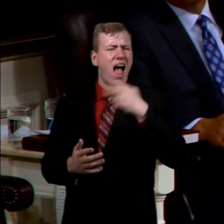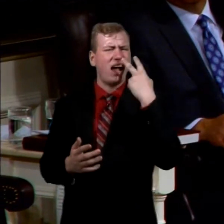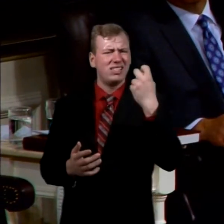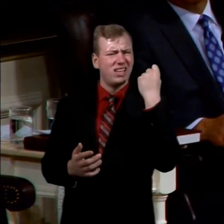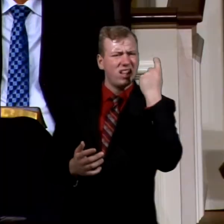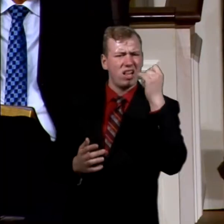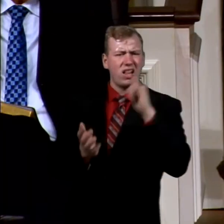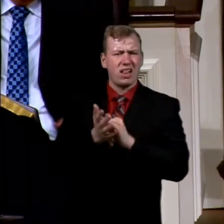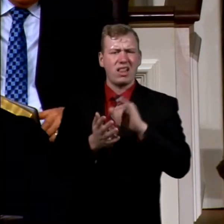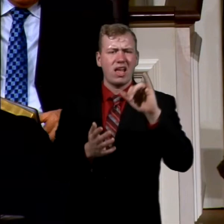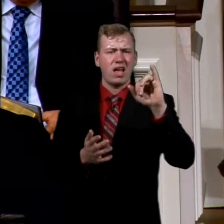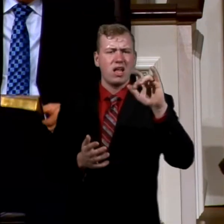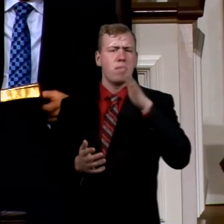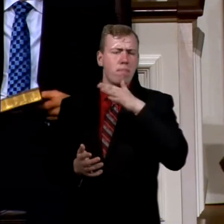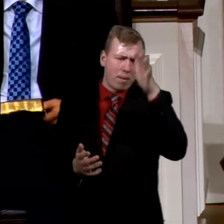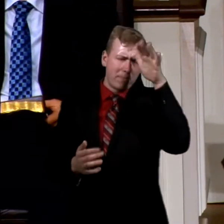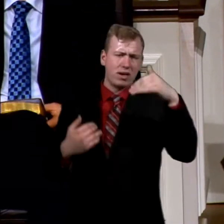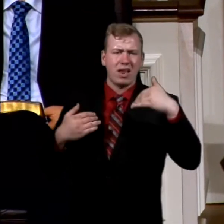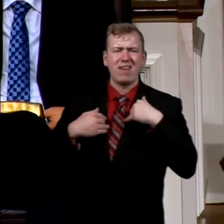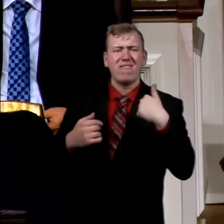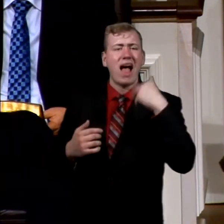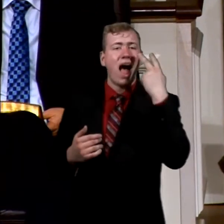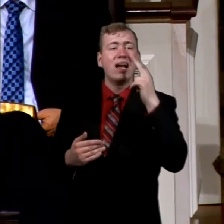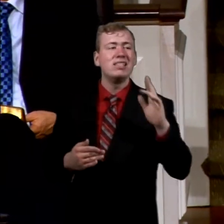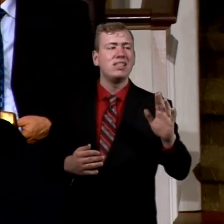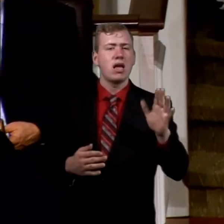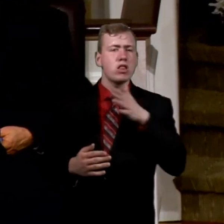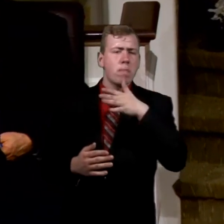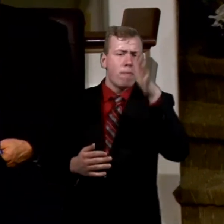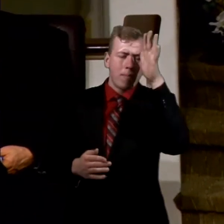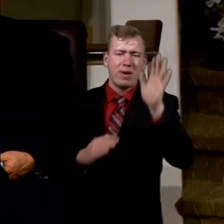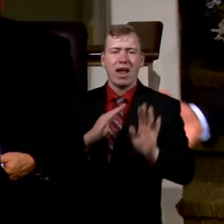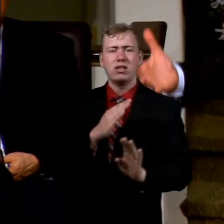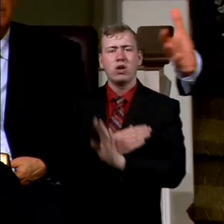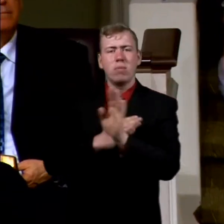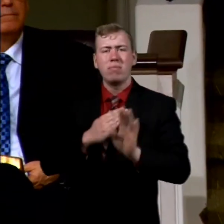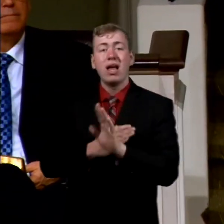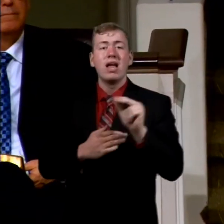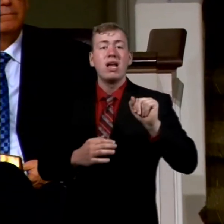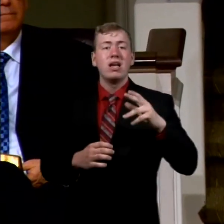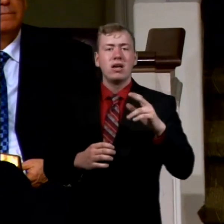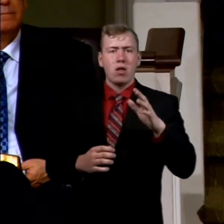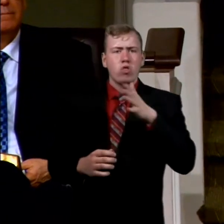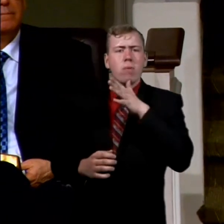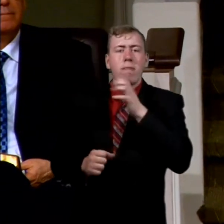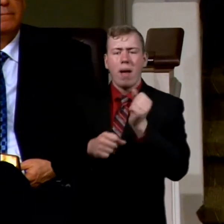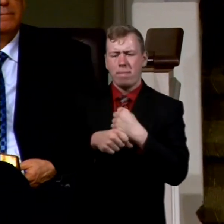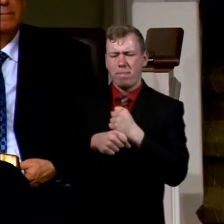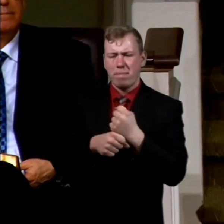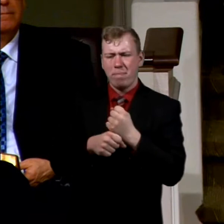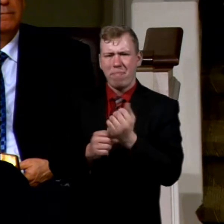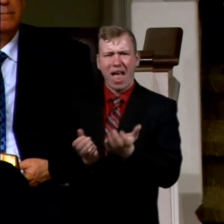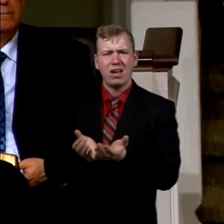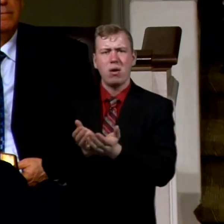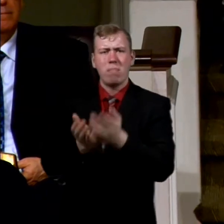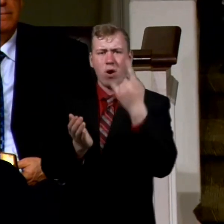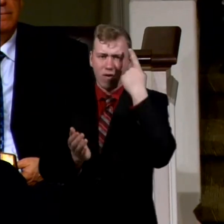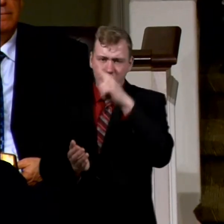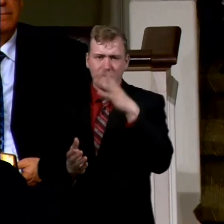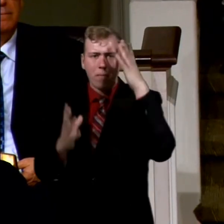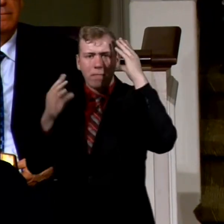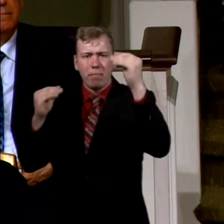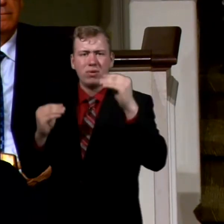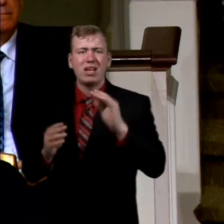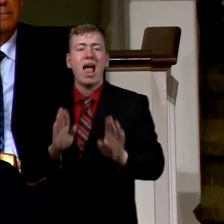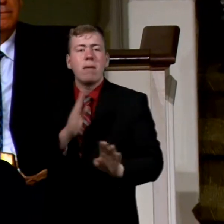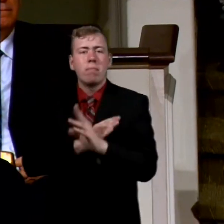also see something else. I see that they're protection. She made an ark for him, and she protected him as best she